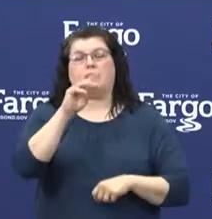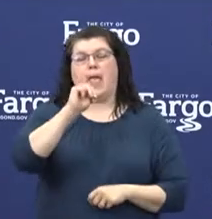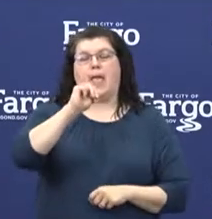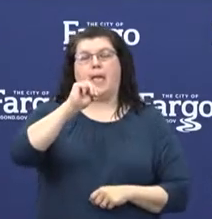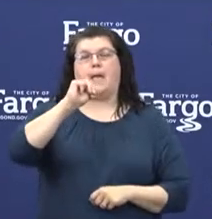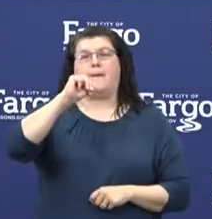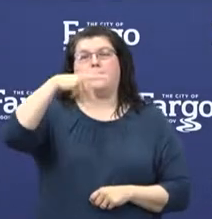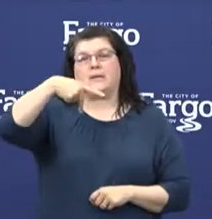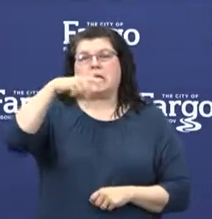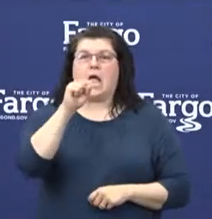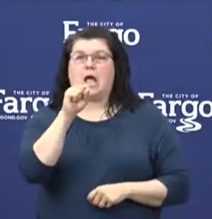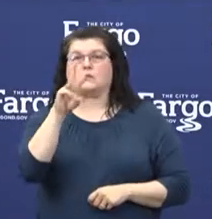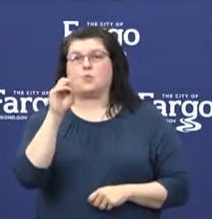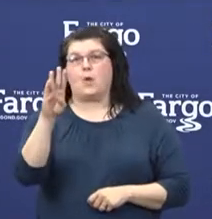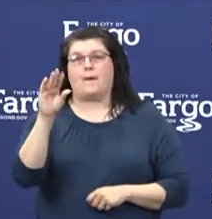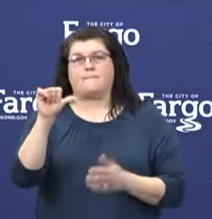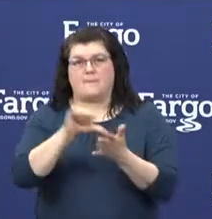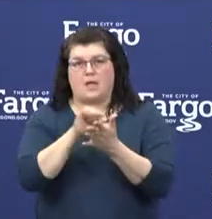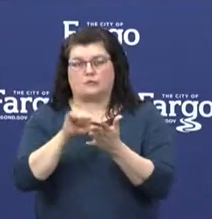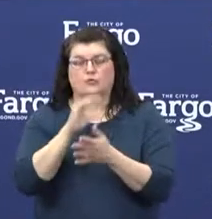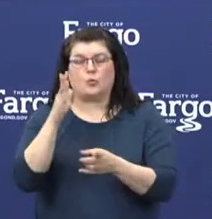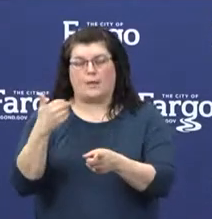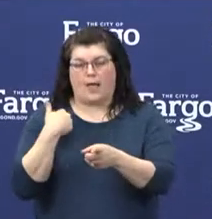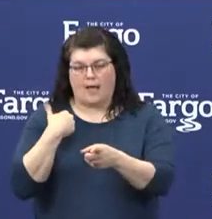and via other forms of communication.